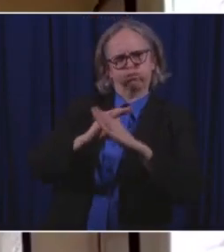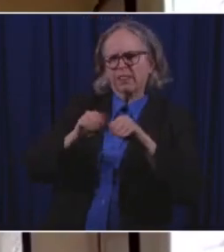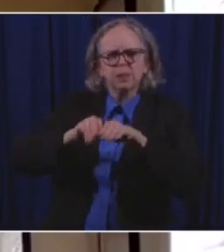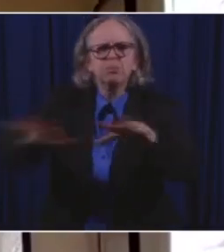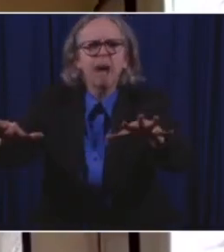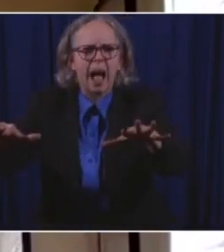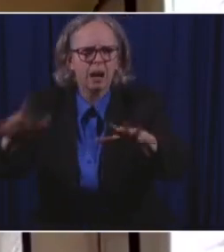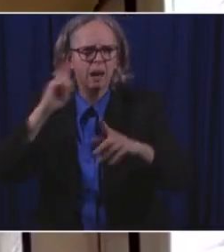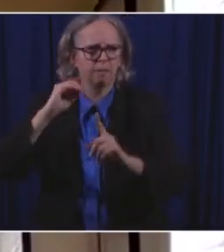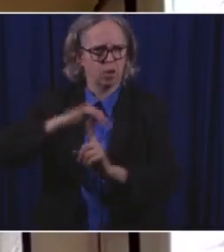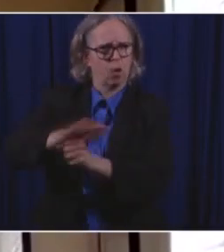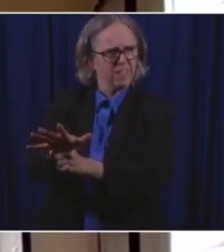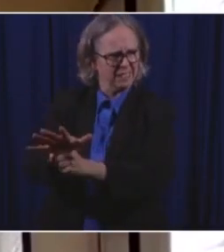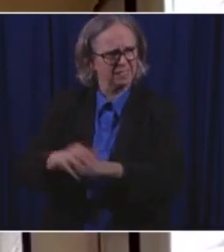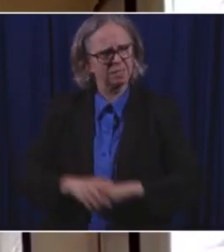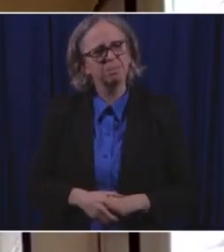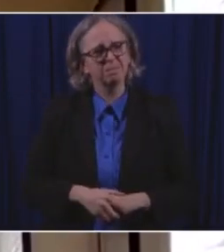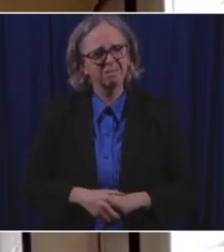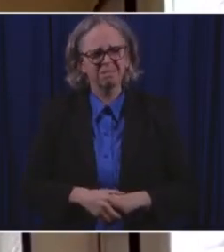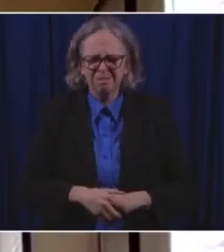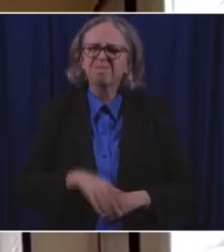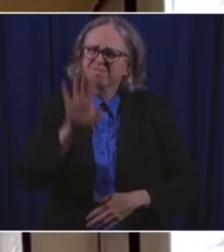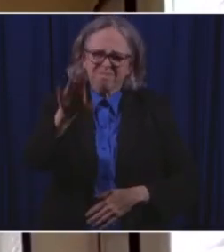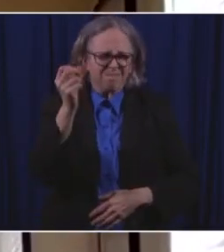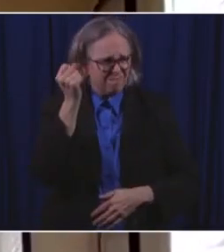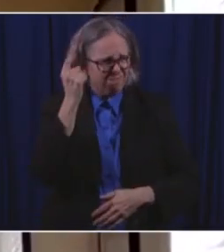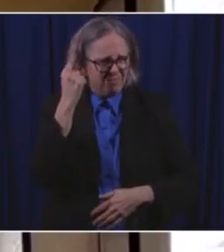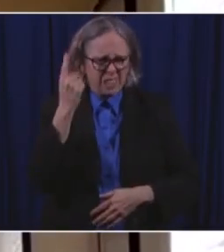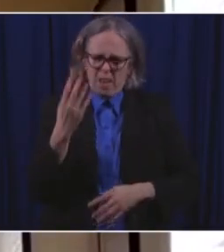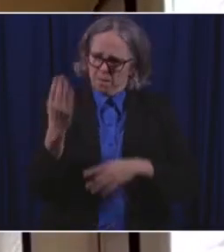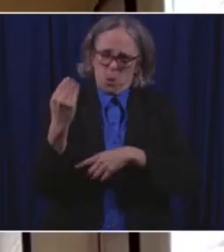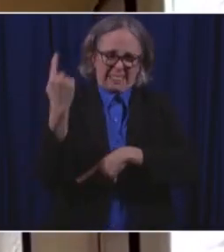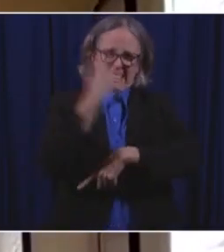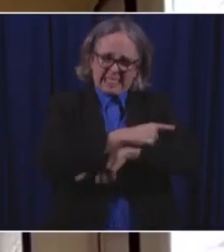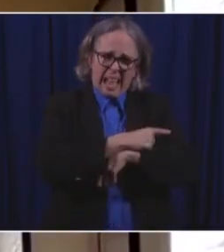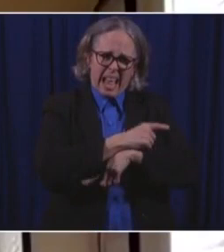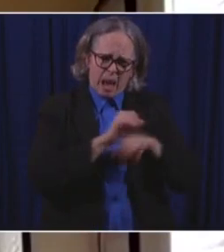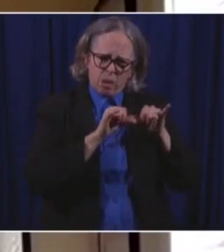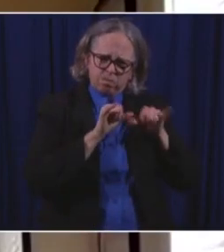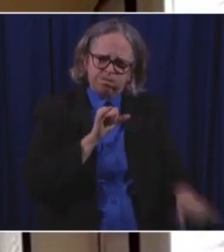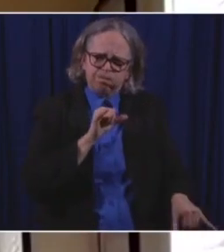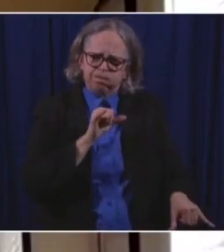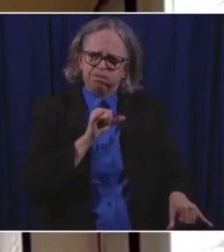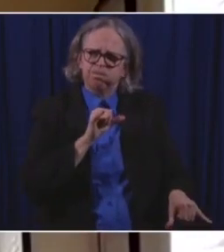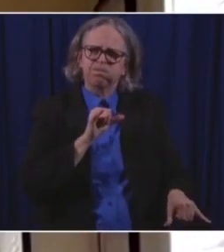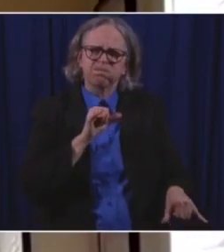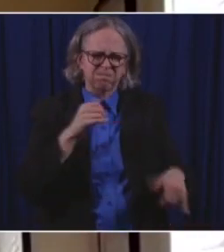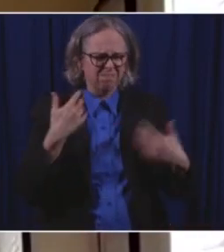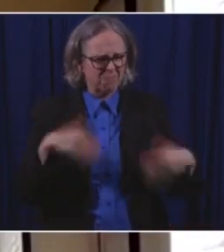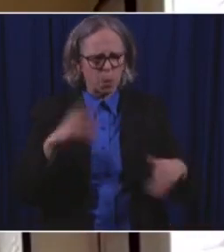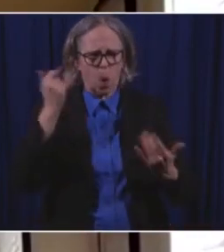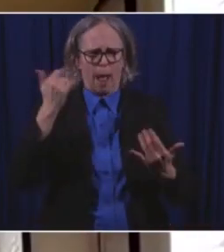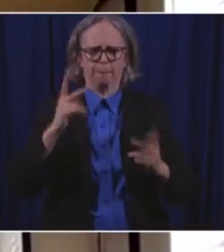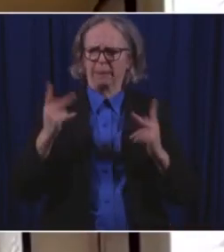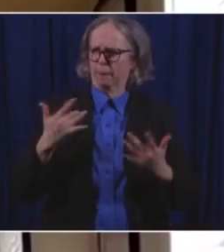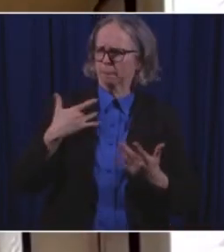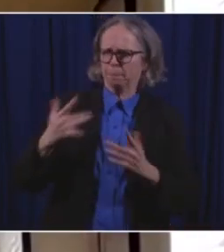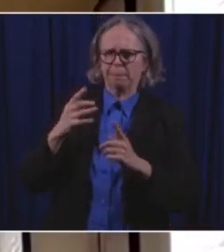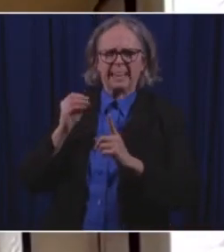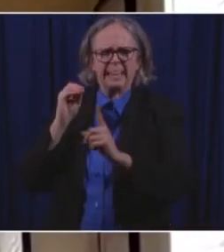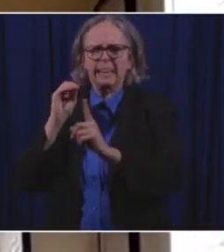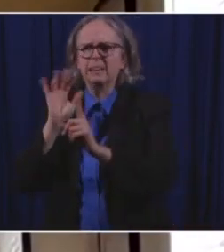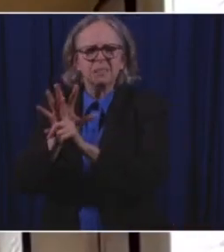And we continue to recommend this for people who might be in settings in which COVID-19 is